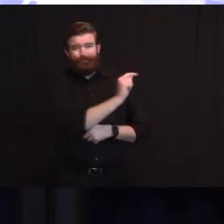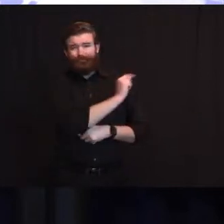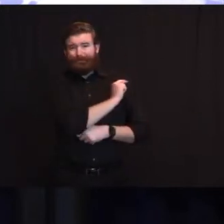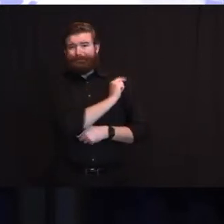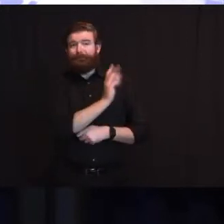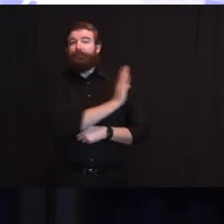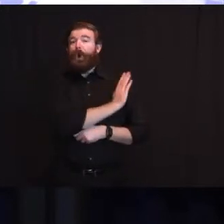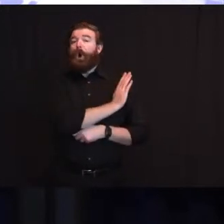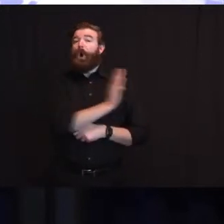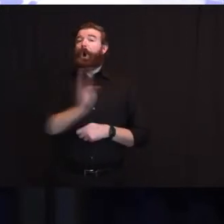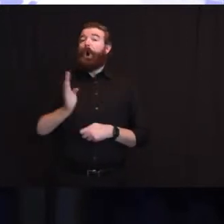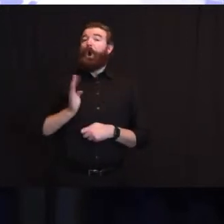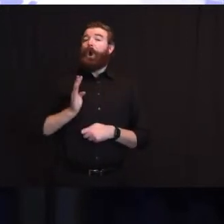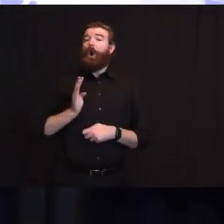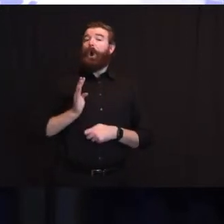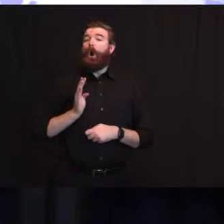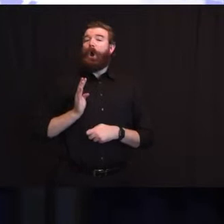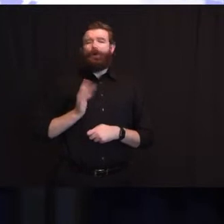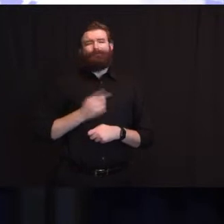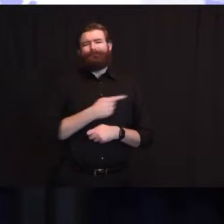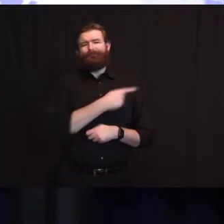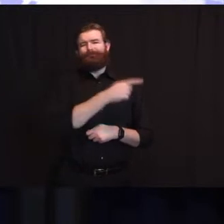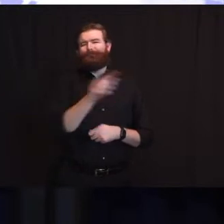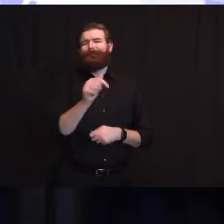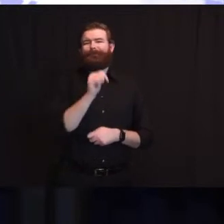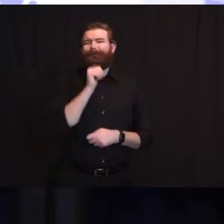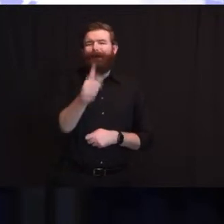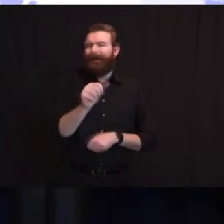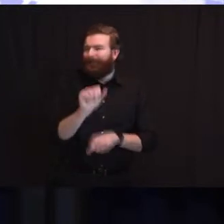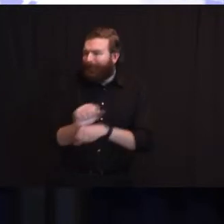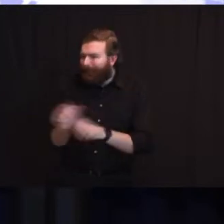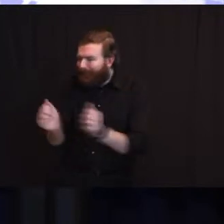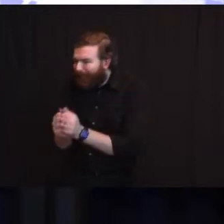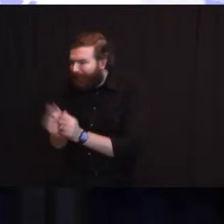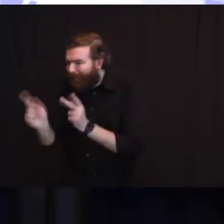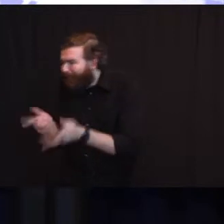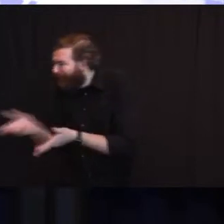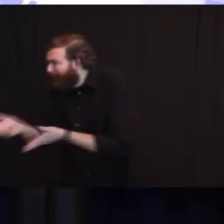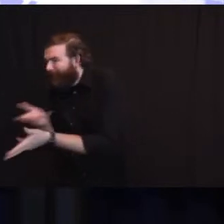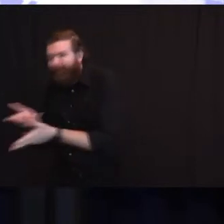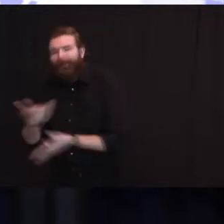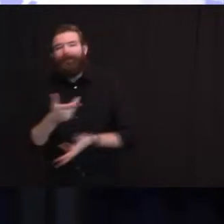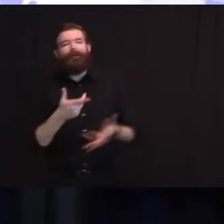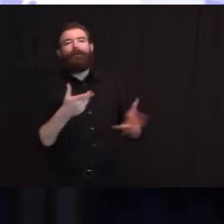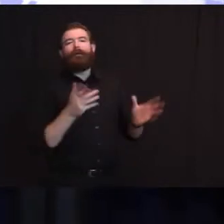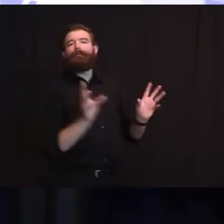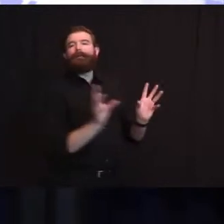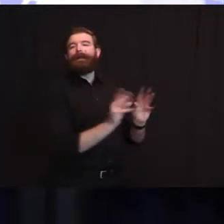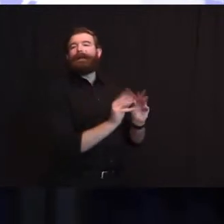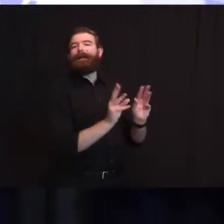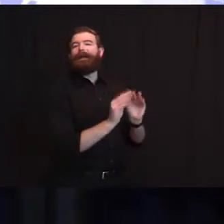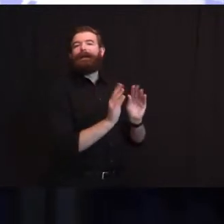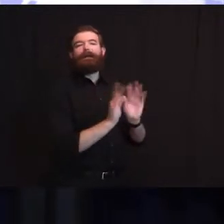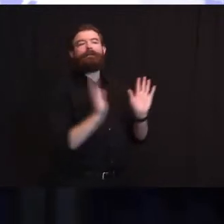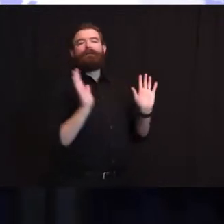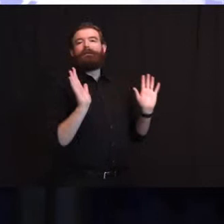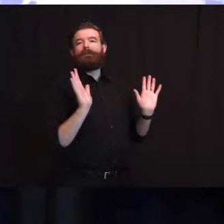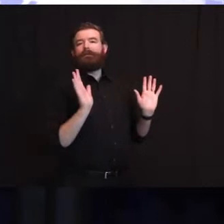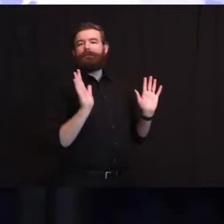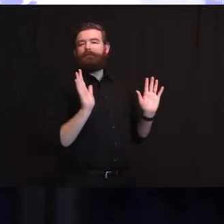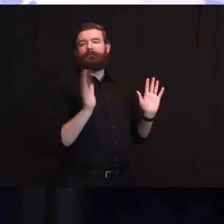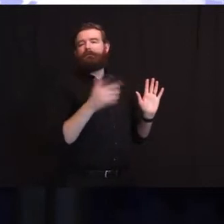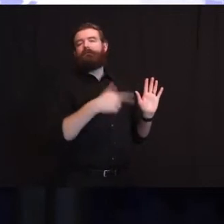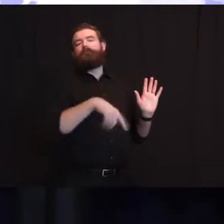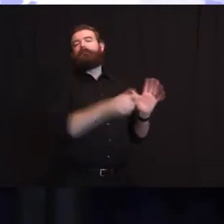They come in for meetings. They don't have either direct or indirect exposure to infectious material.